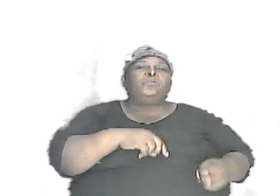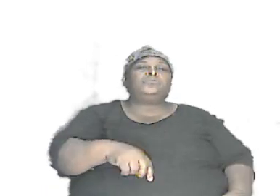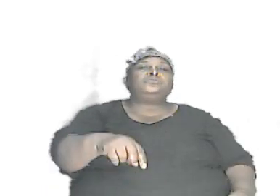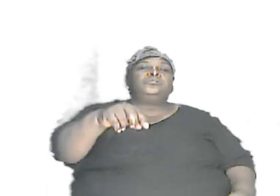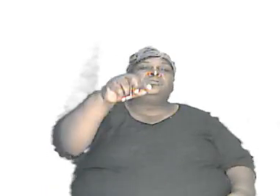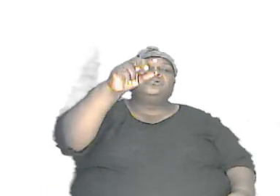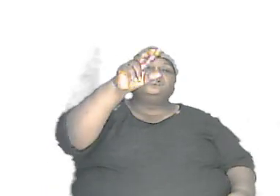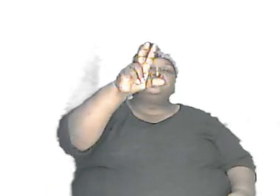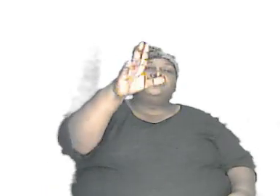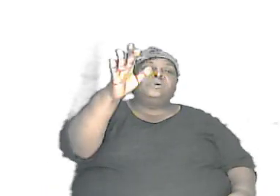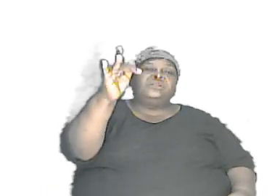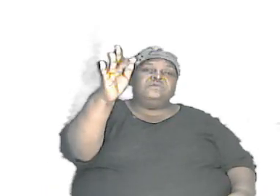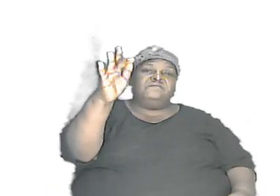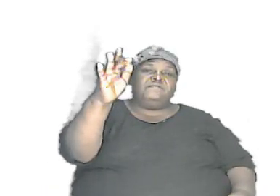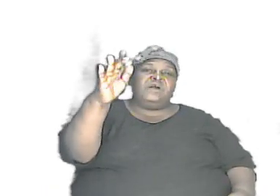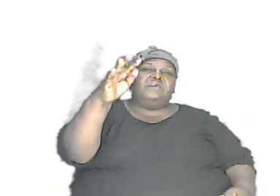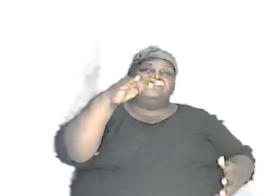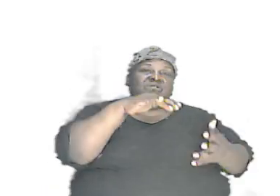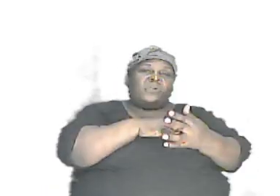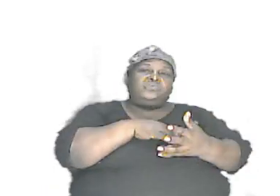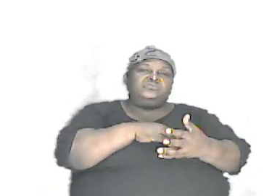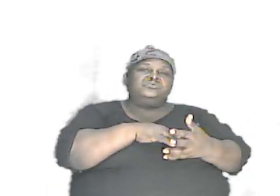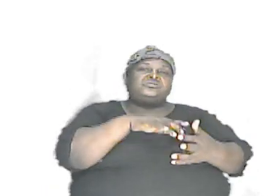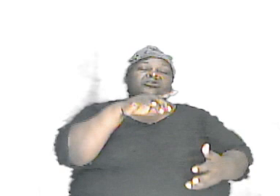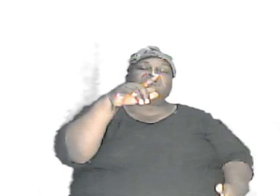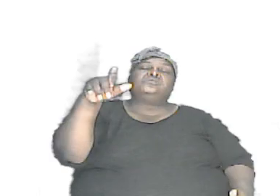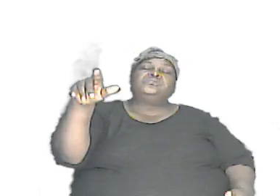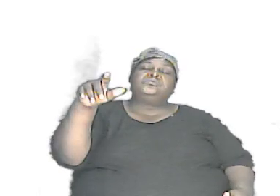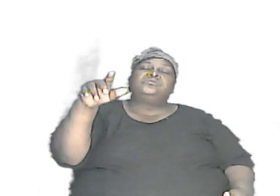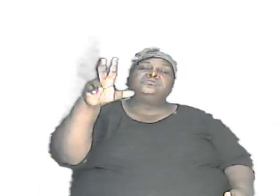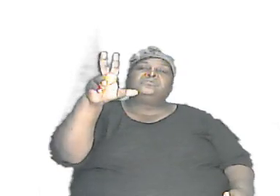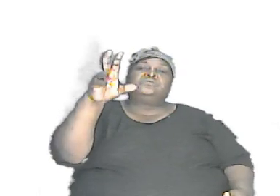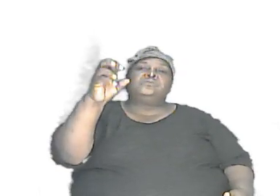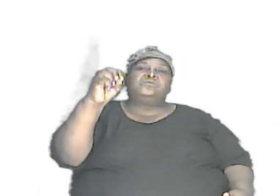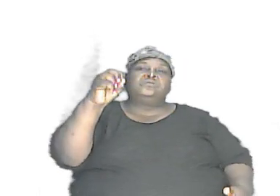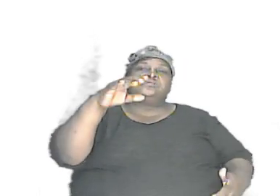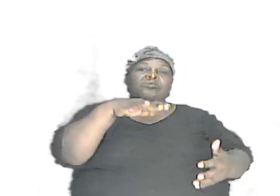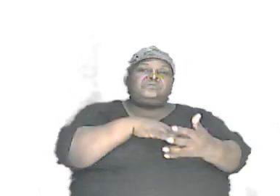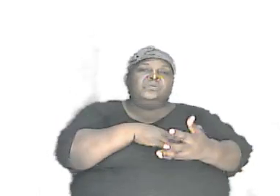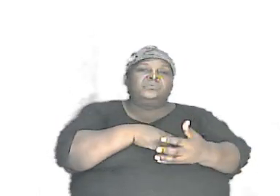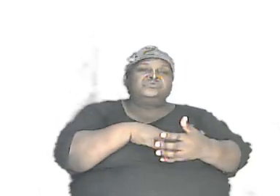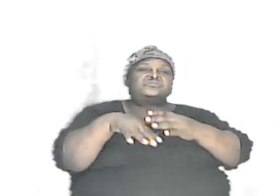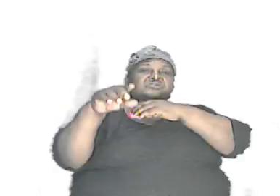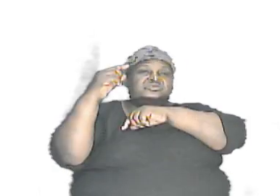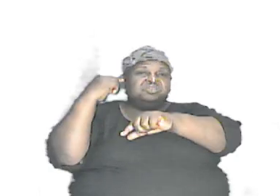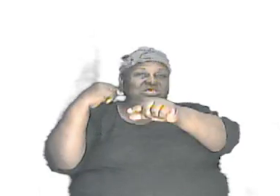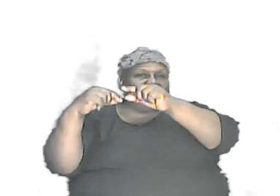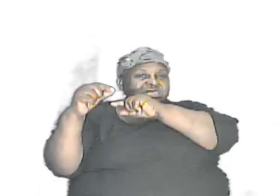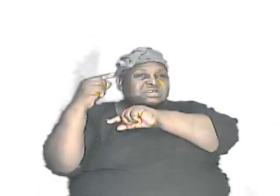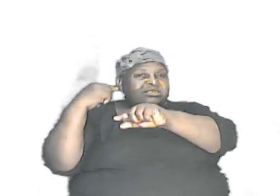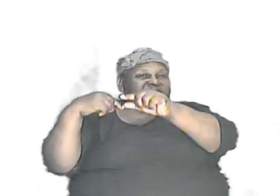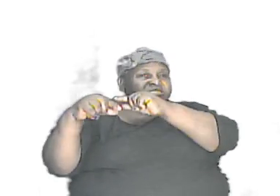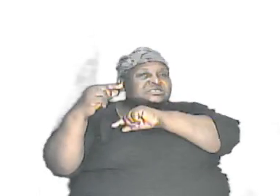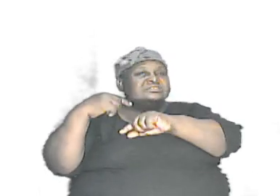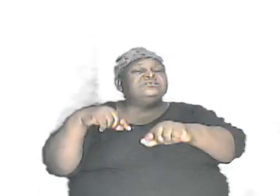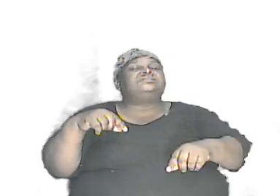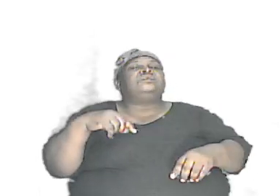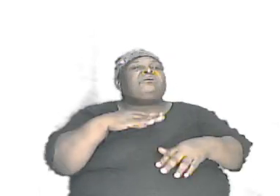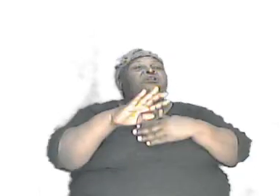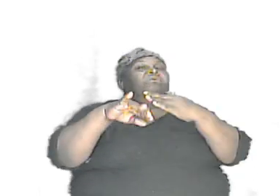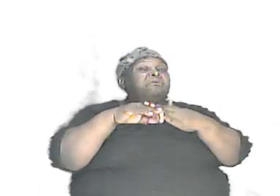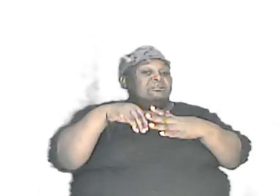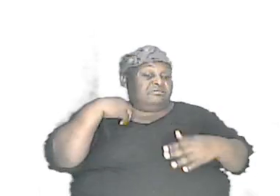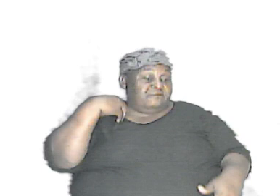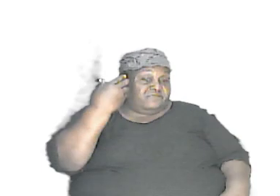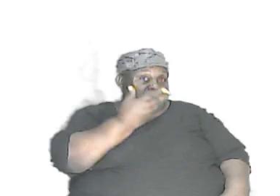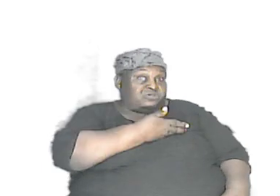25,000 to 30,000 genes amen that is in all of us so as